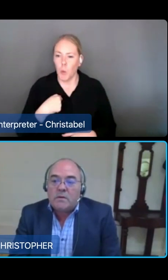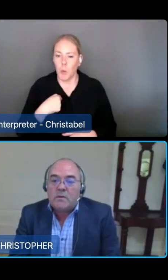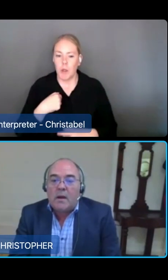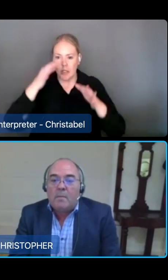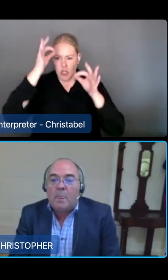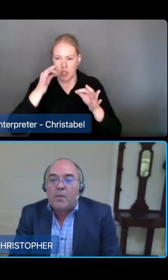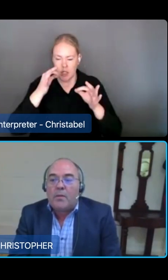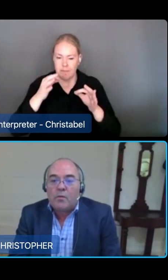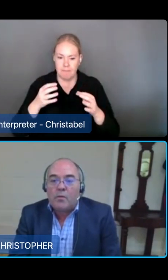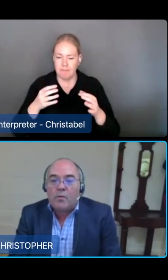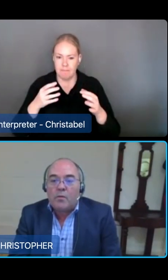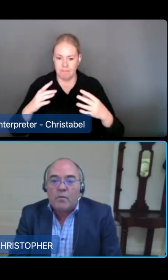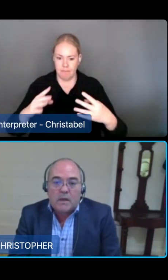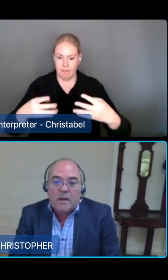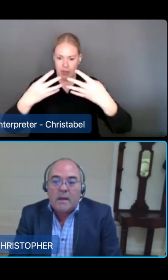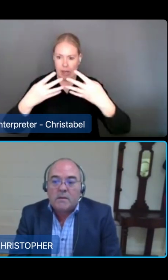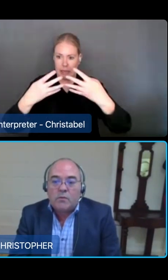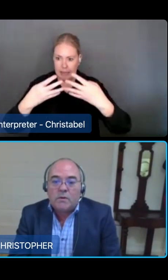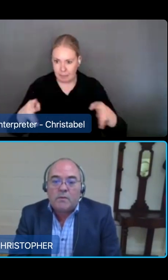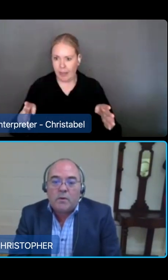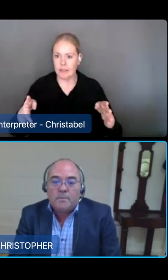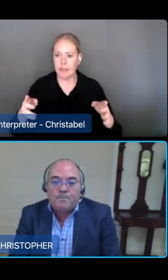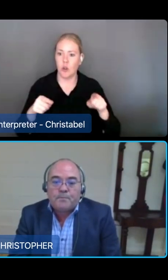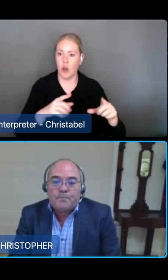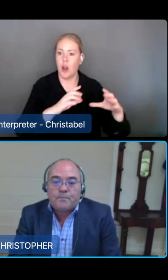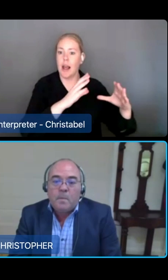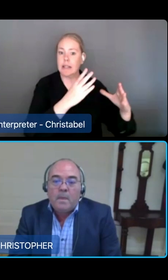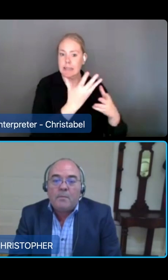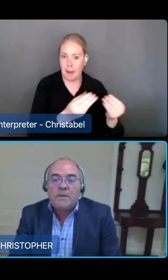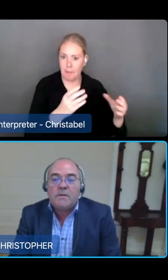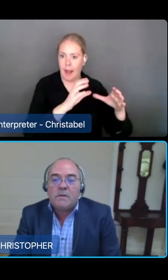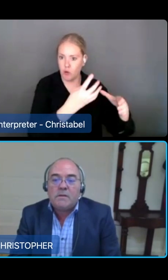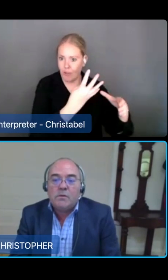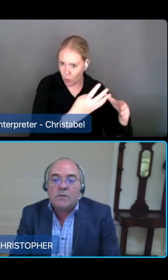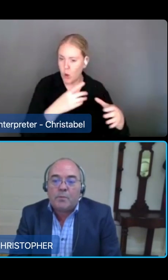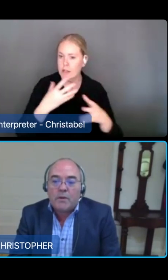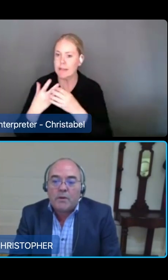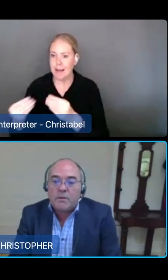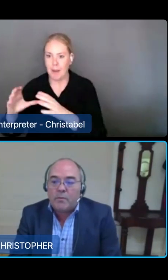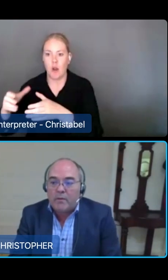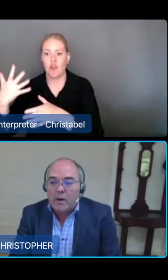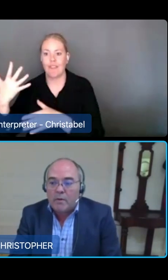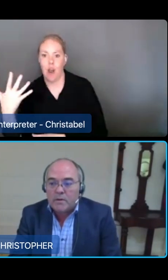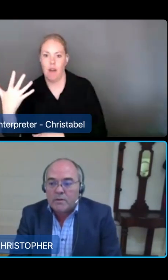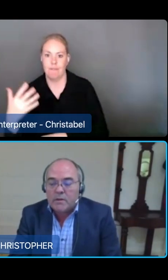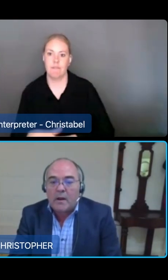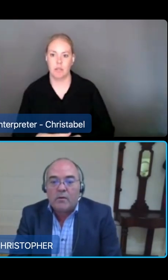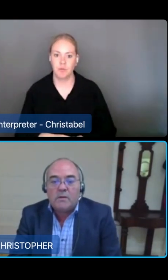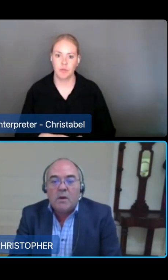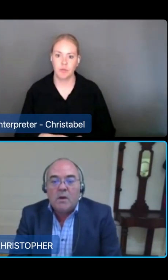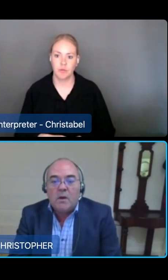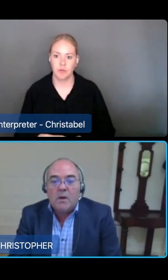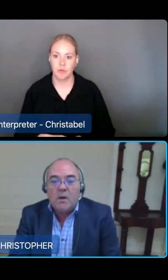services through residential care as it was before. These nuanced approaches to provider registration